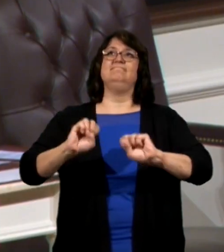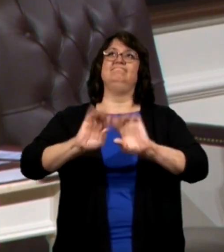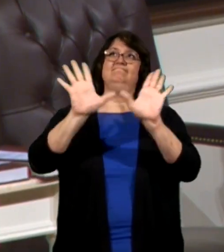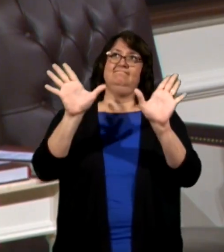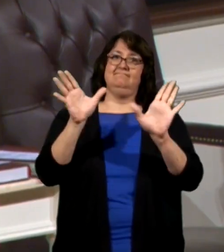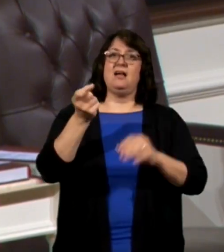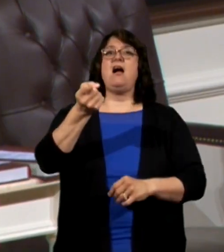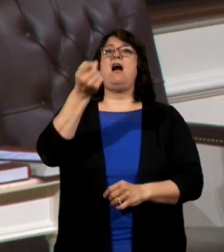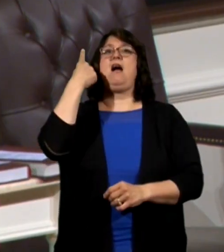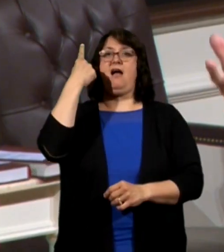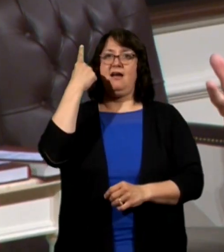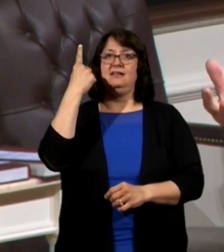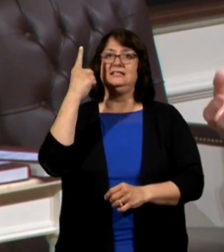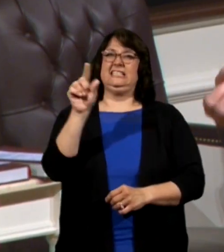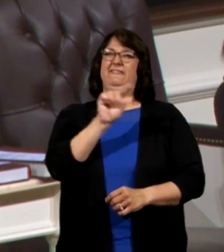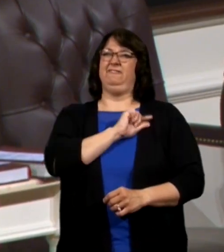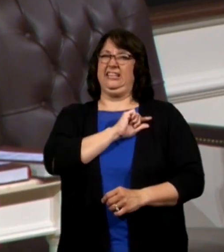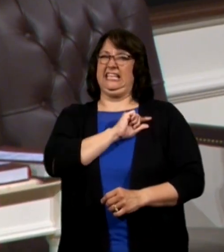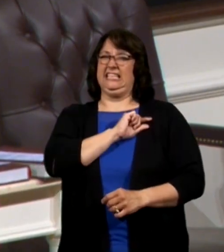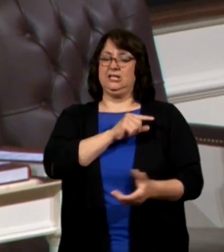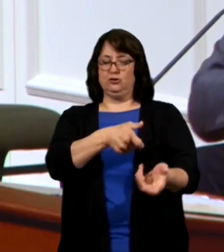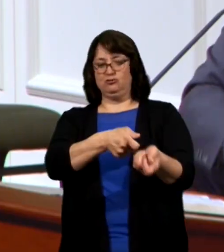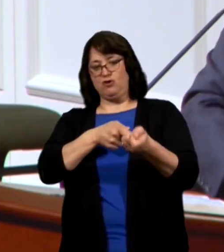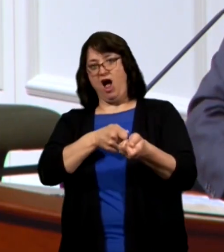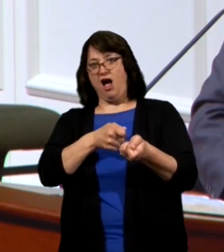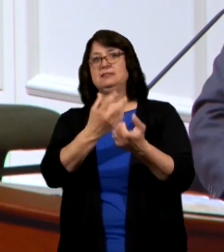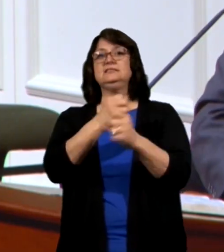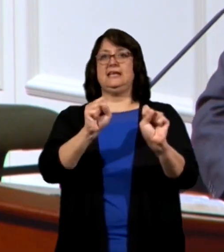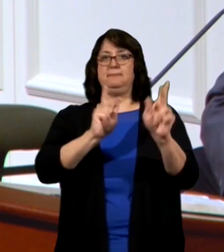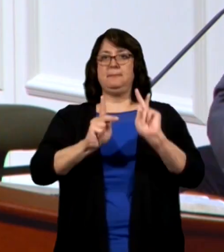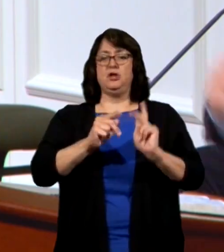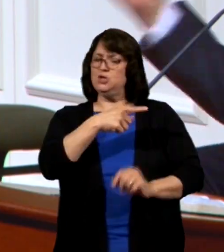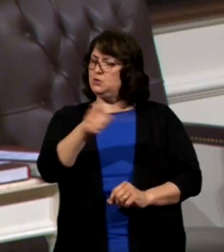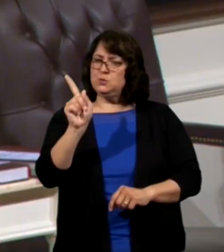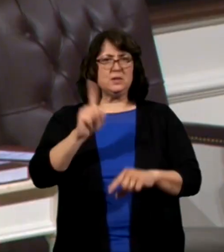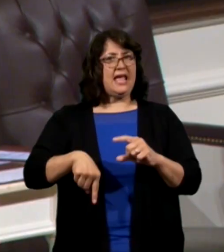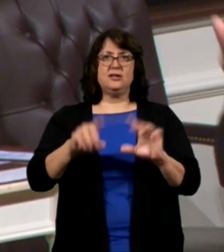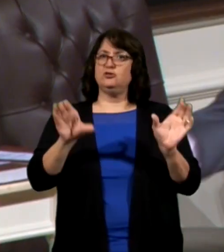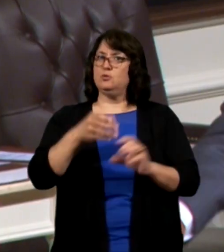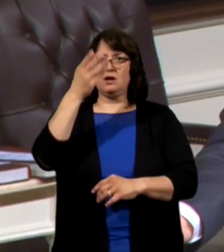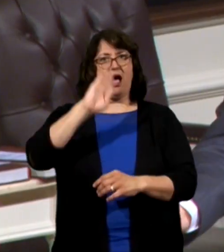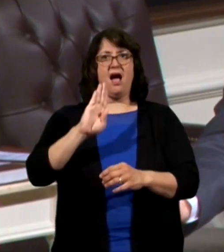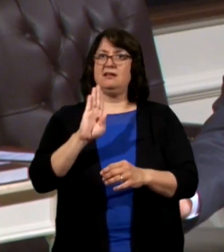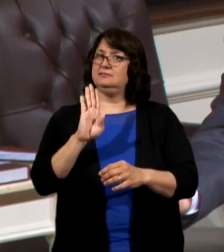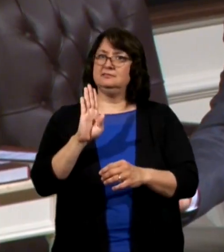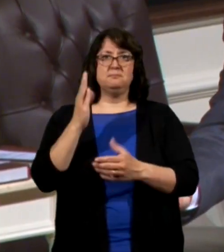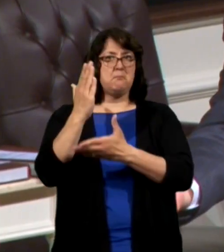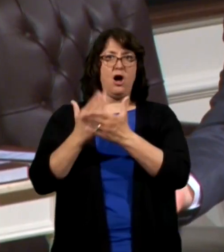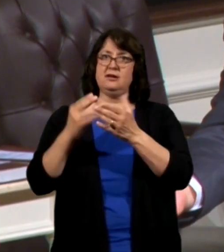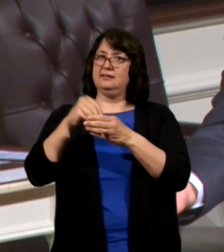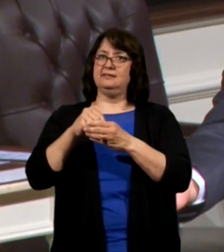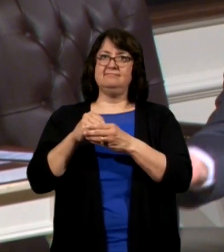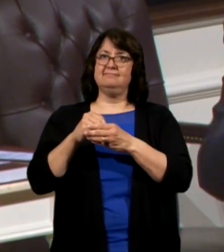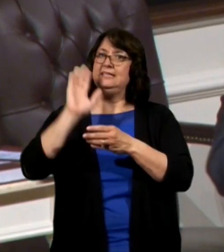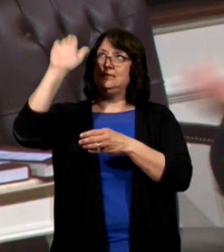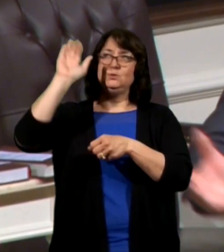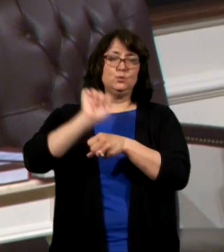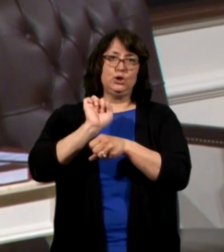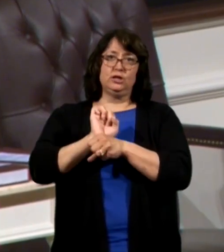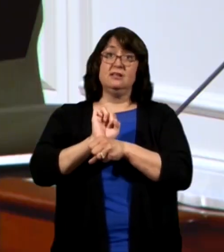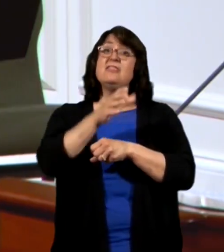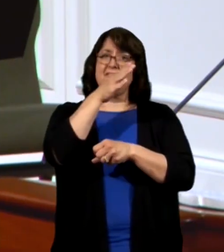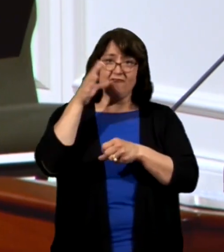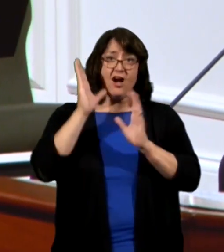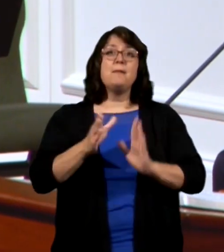convict, draw, and save. You can't do God's part in this work. The farmer